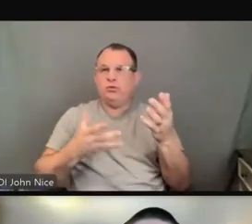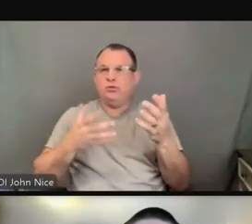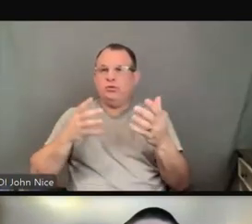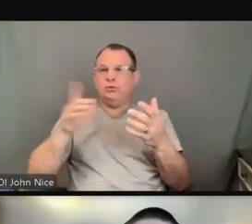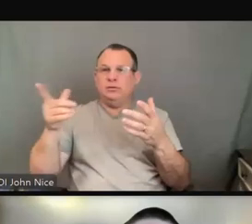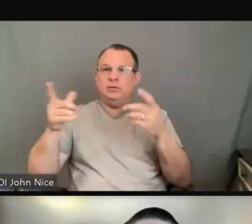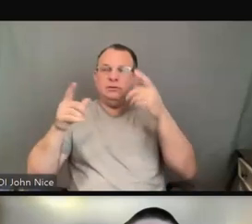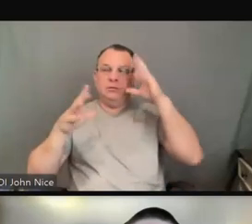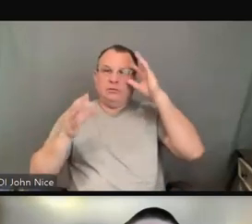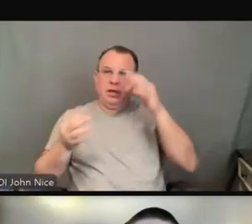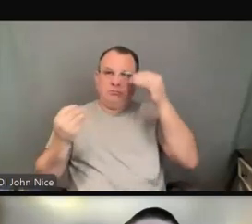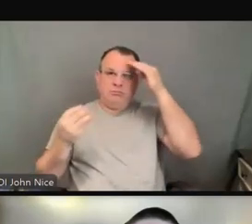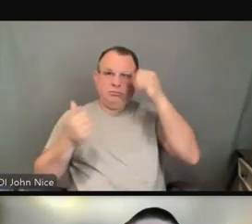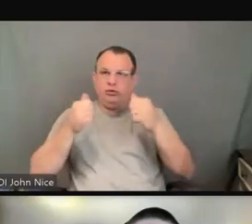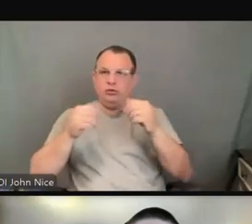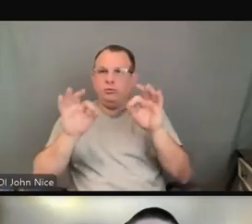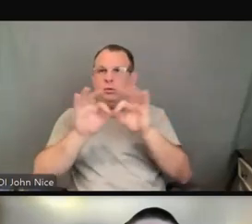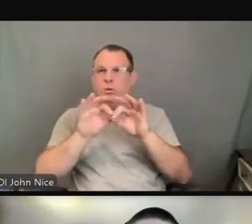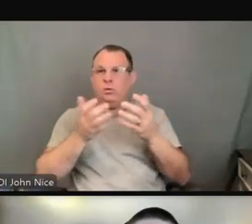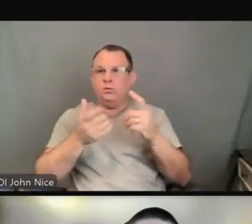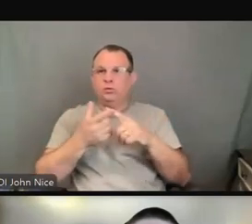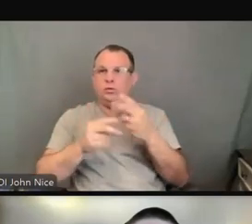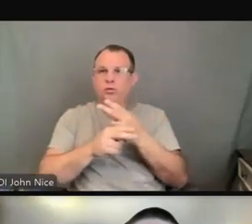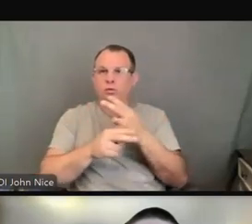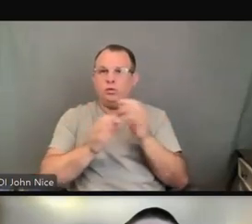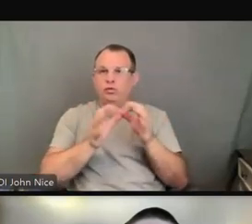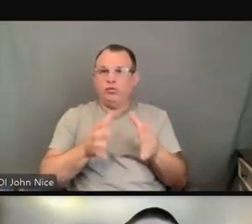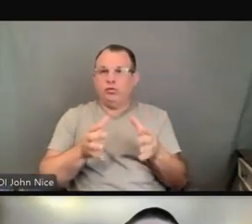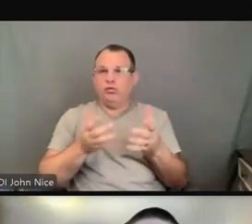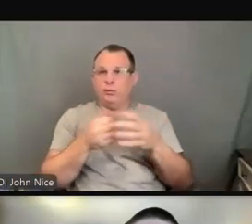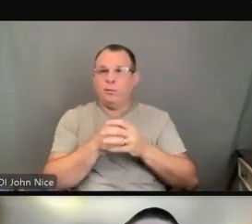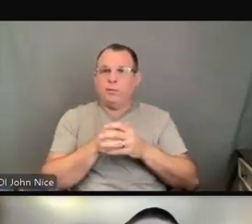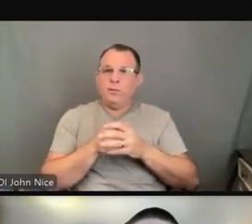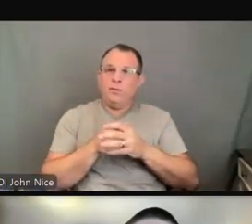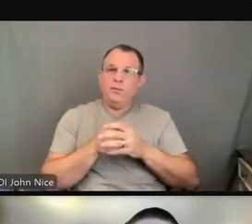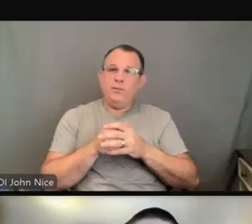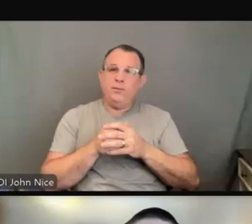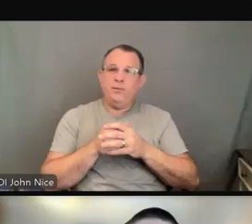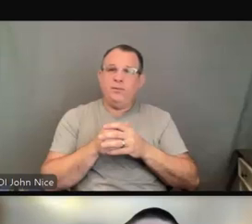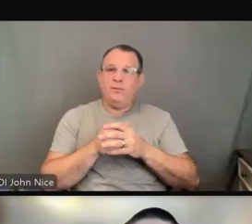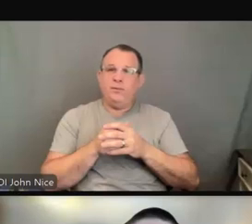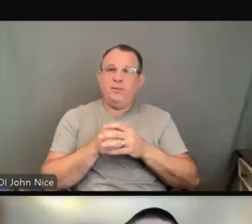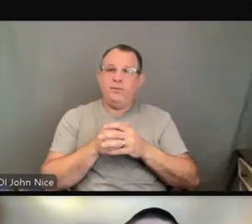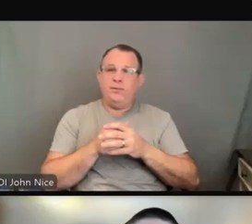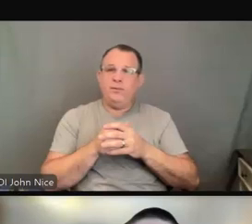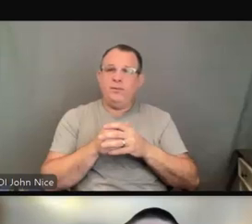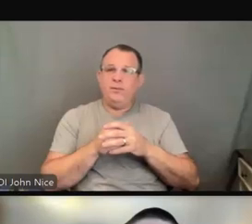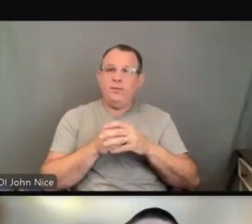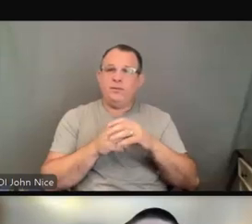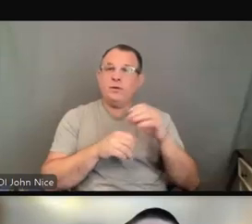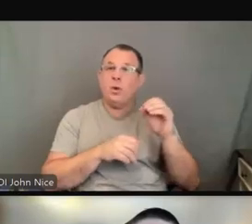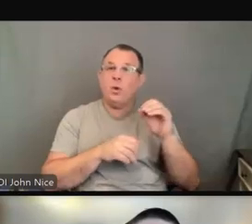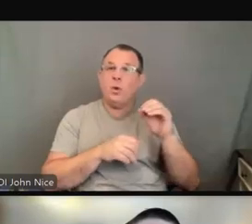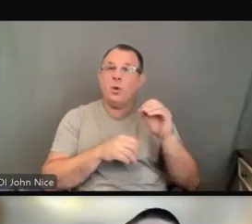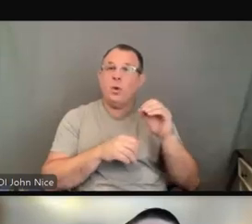So we understand, and certainly OCR has found, that it is likely